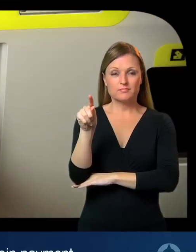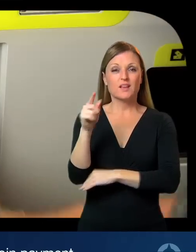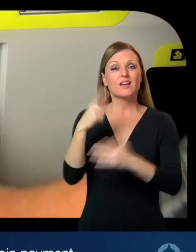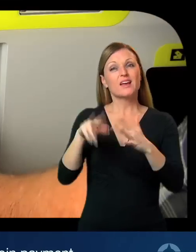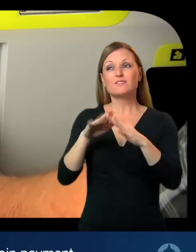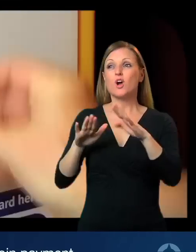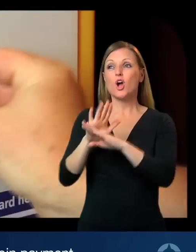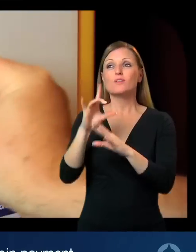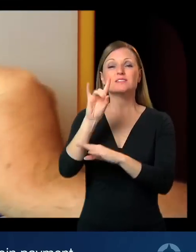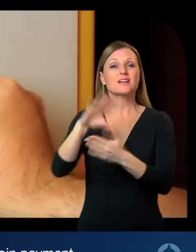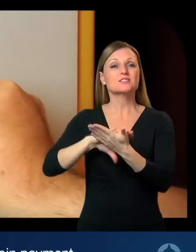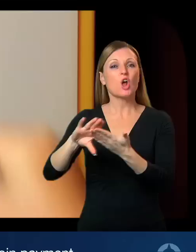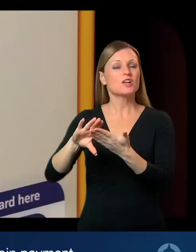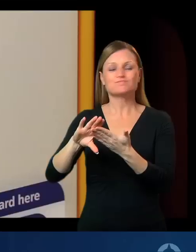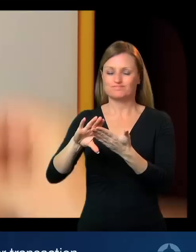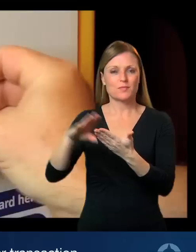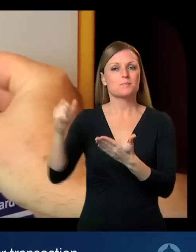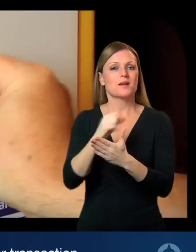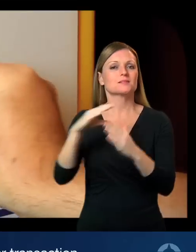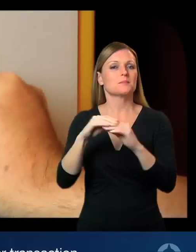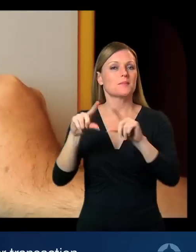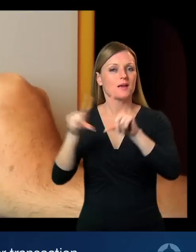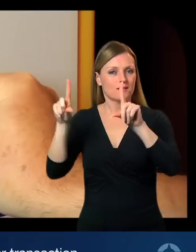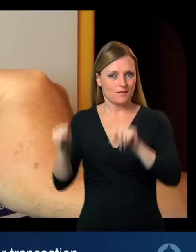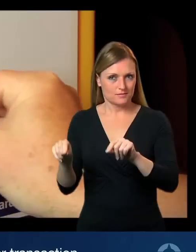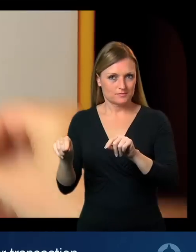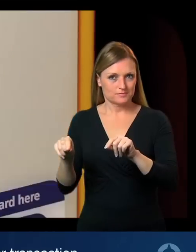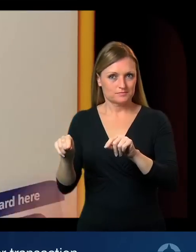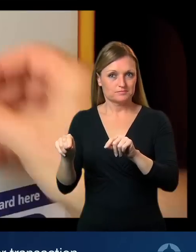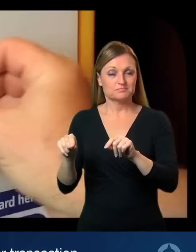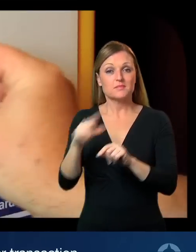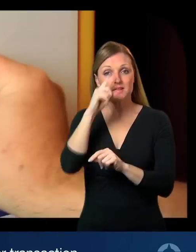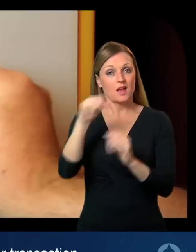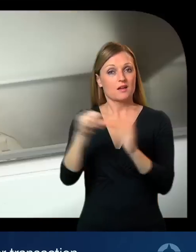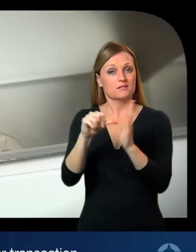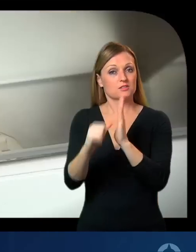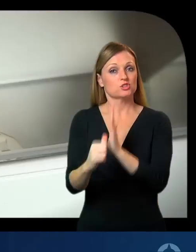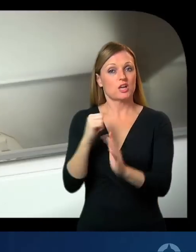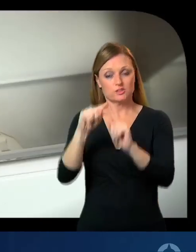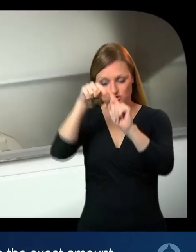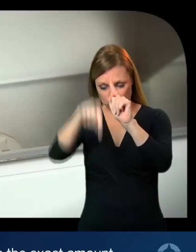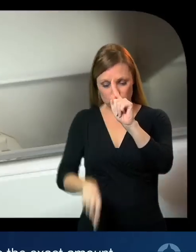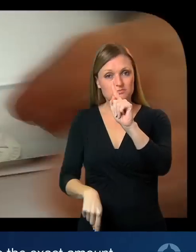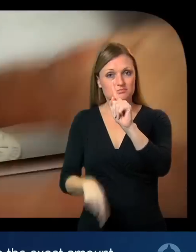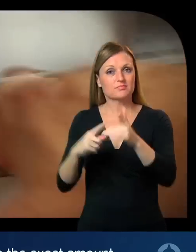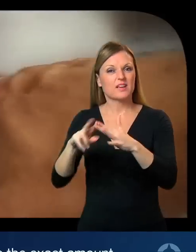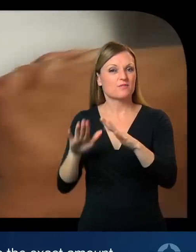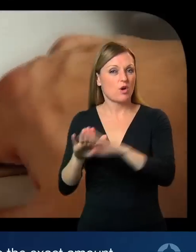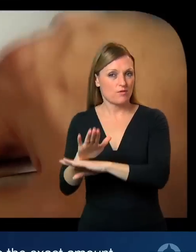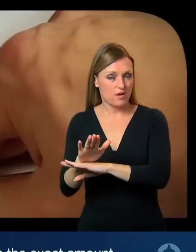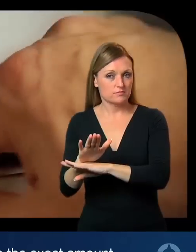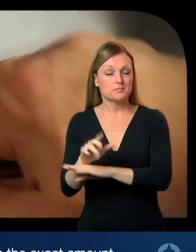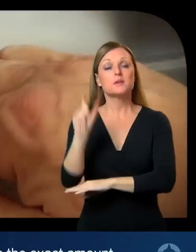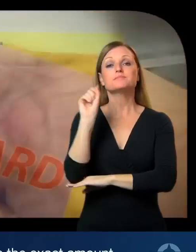limit of $10 for coin payment as well as a limit of 20 coins per transaction. Change will be provided